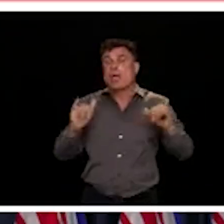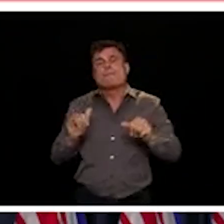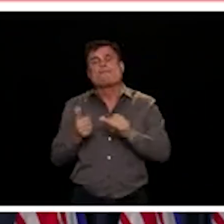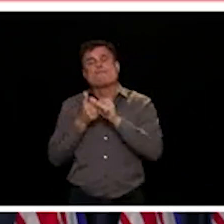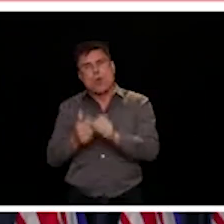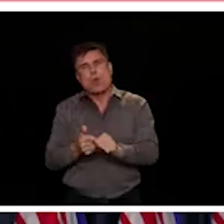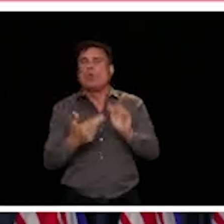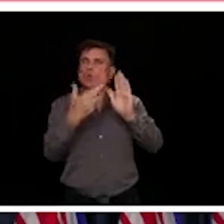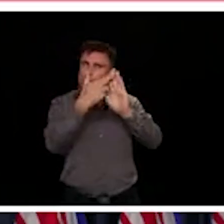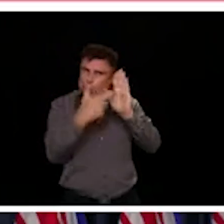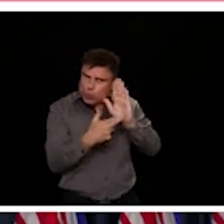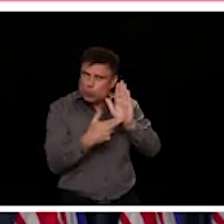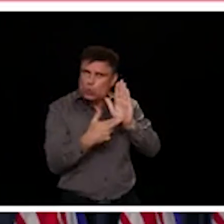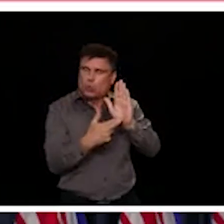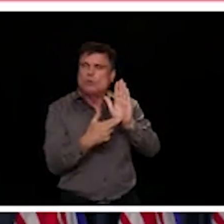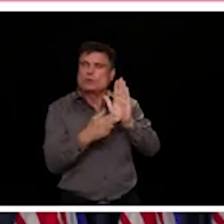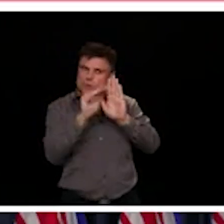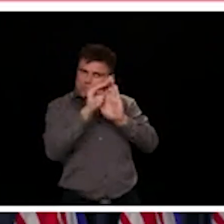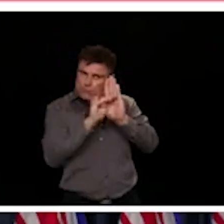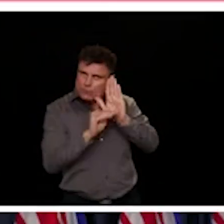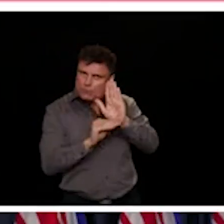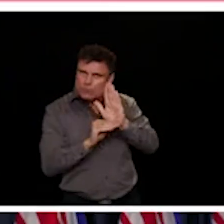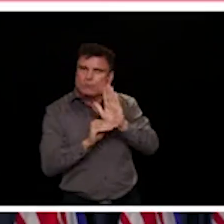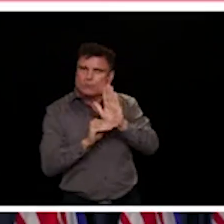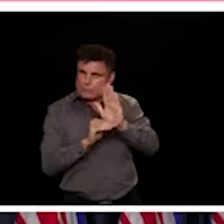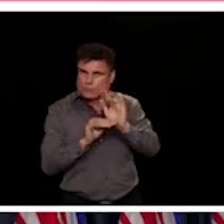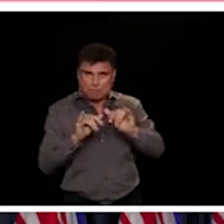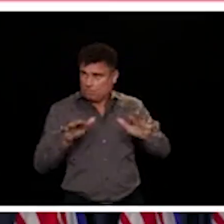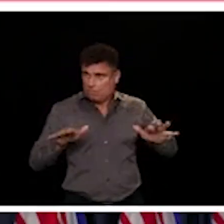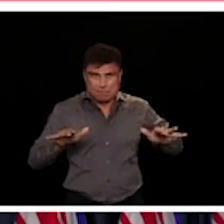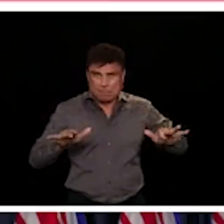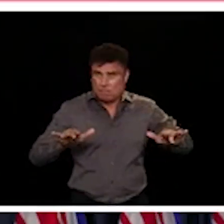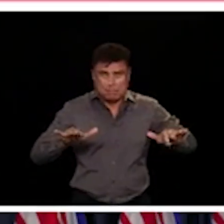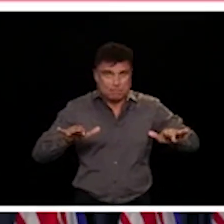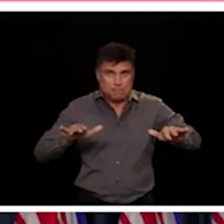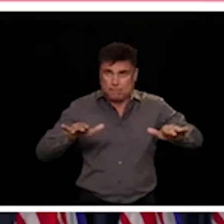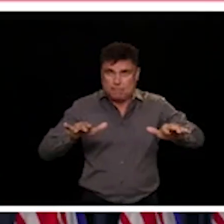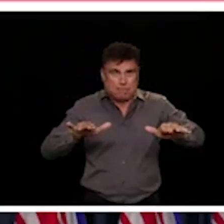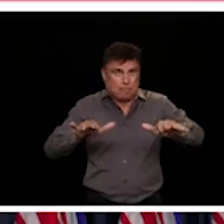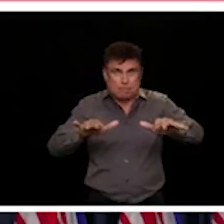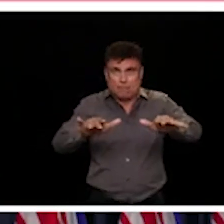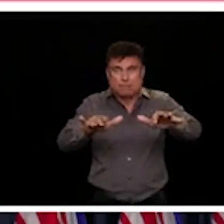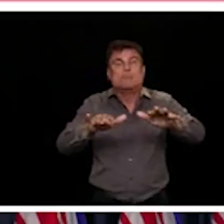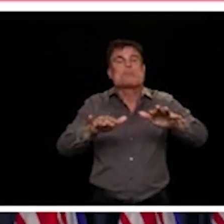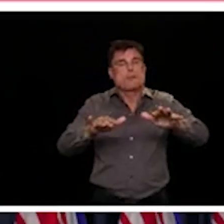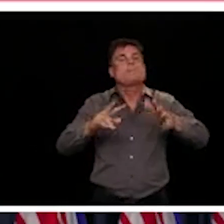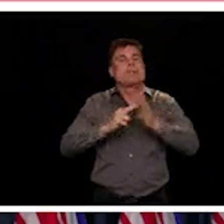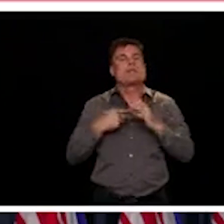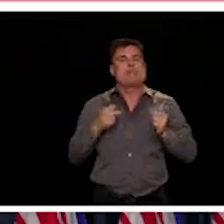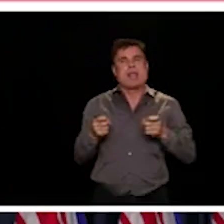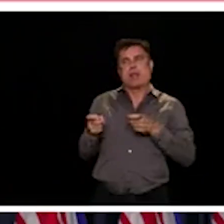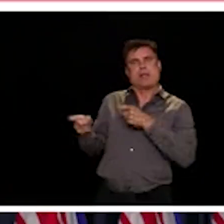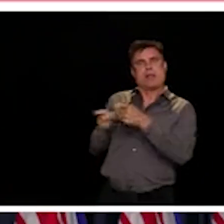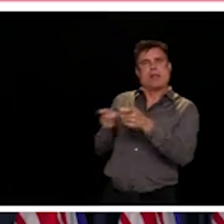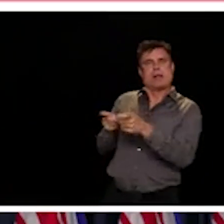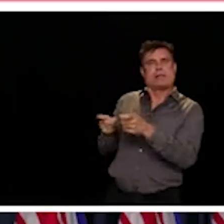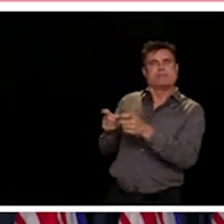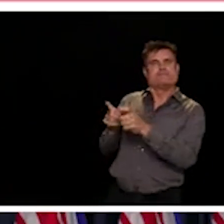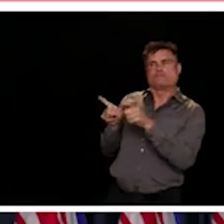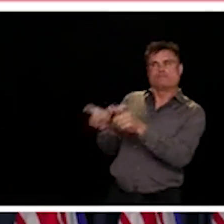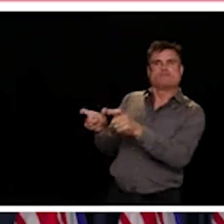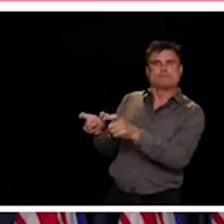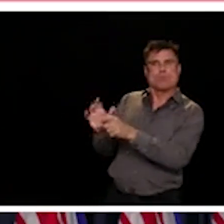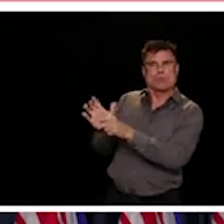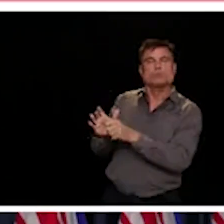economic interactions while keeping our new cases low. 65% is where we need to be. So we need